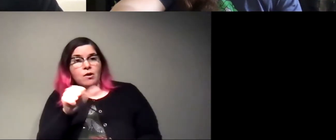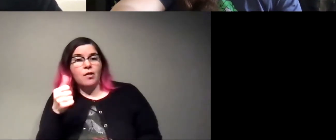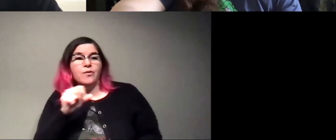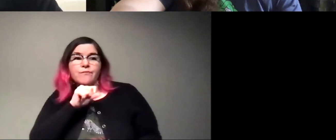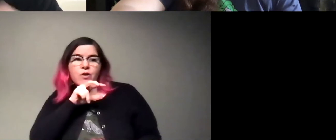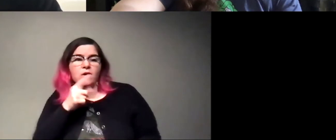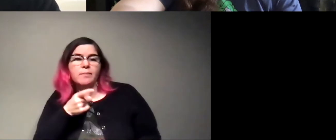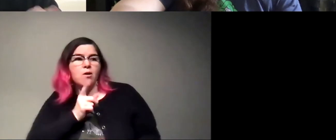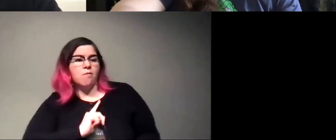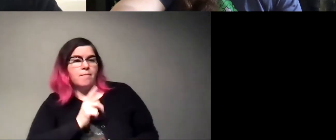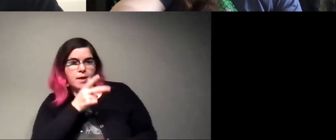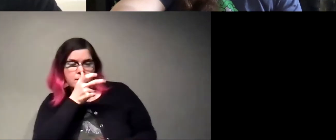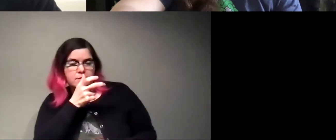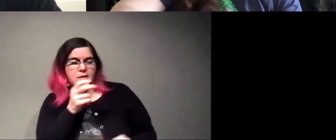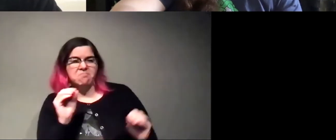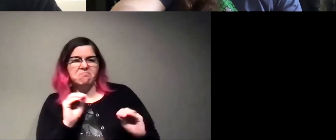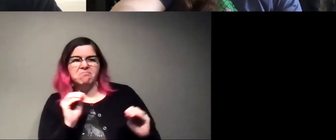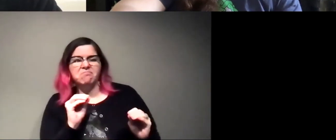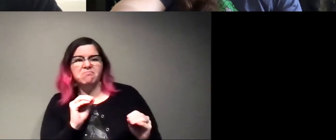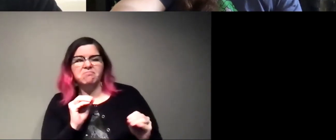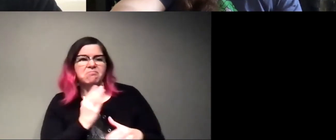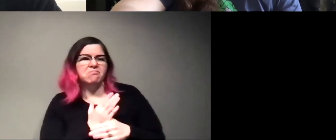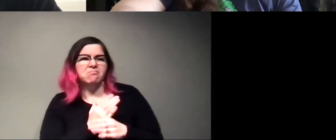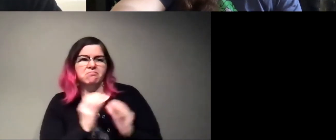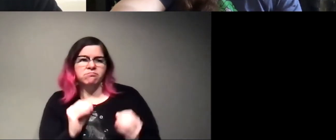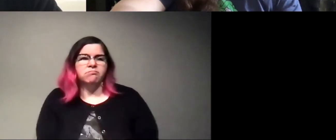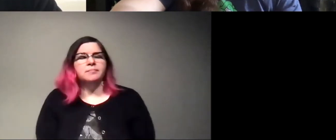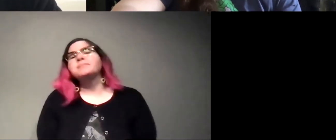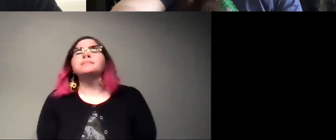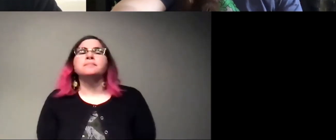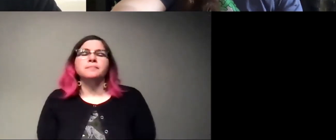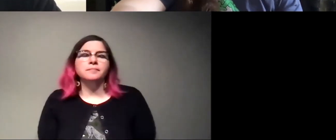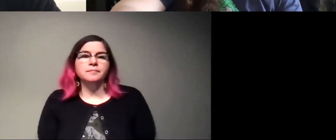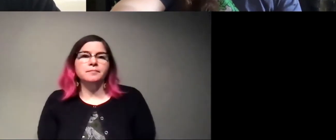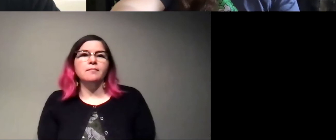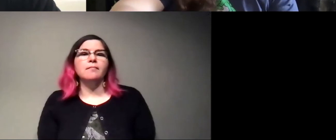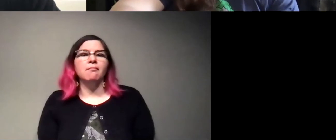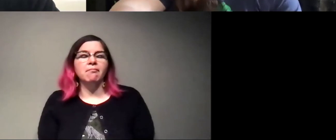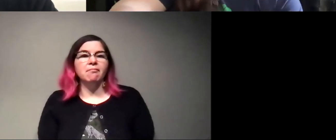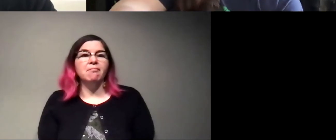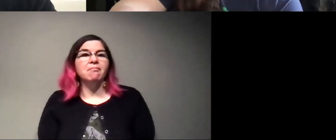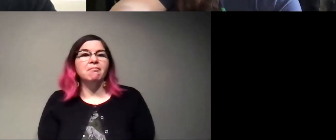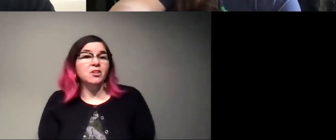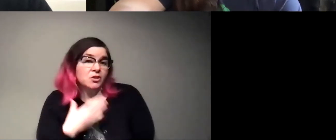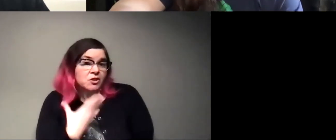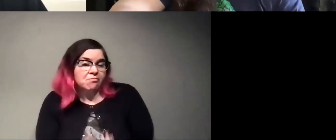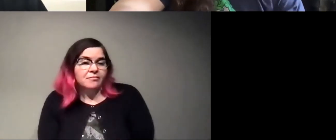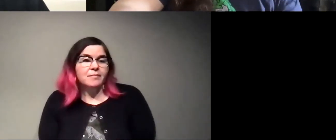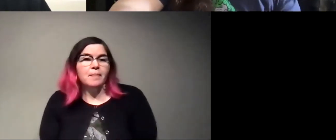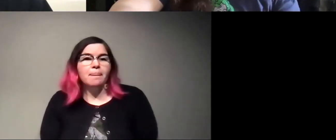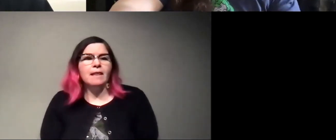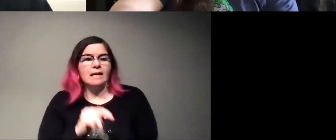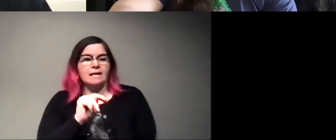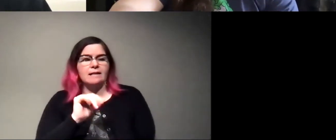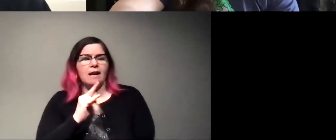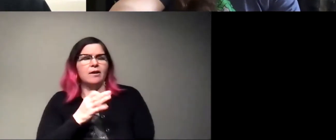or something were to eat that insect, they wouldn't be bothered by the Ophiocordyceps. Good. Natalie wants to know,